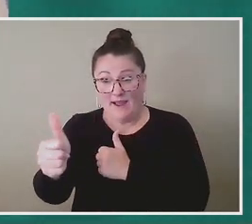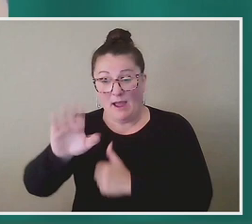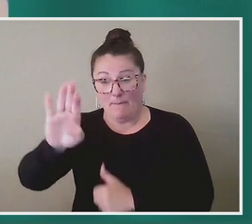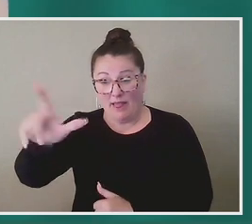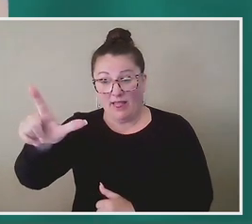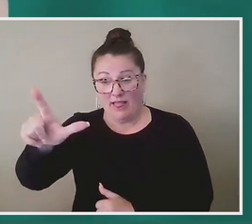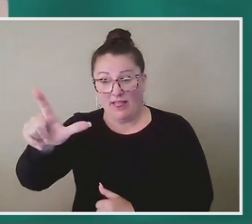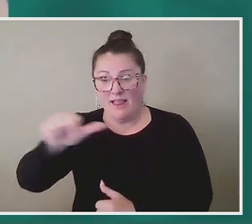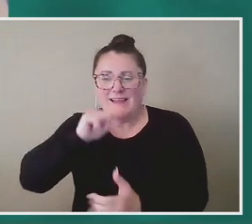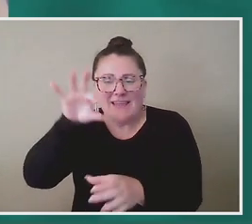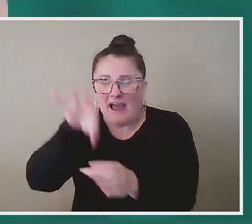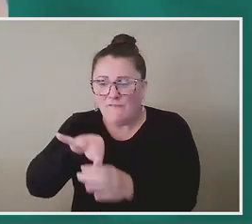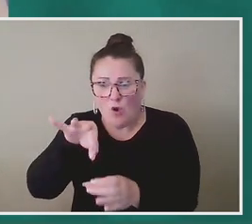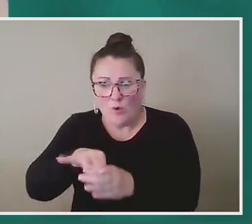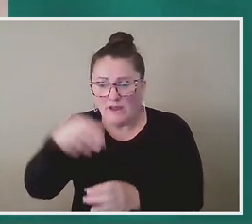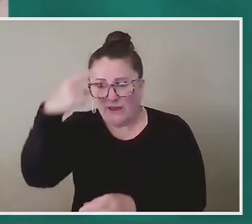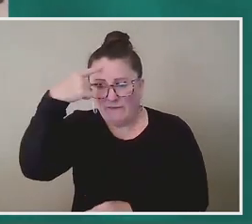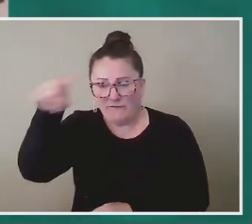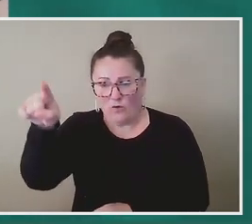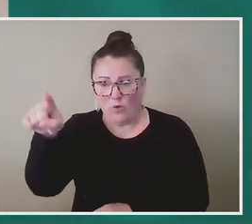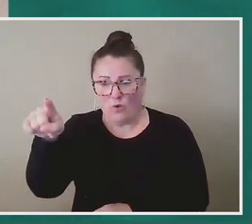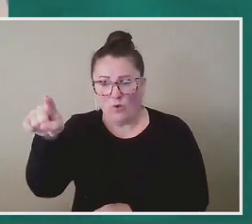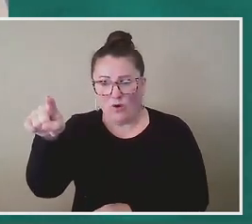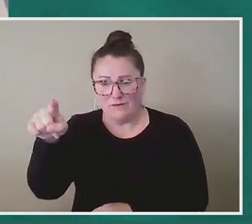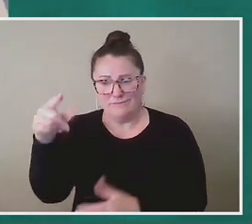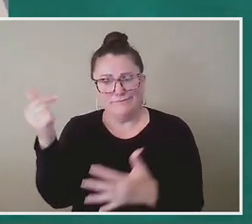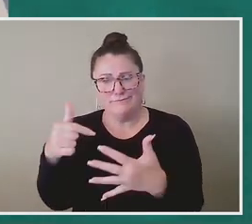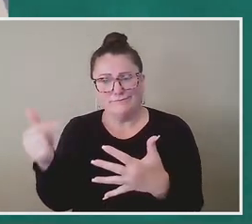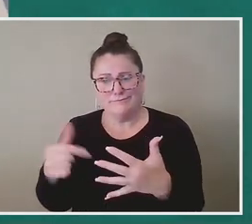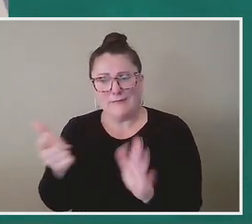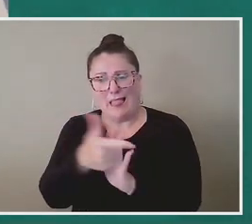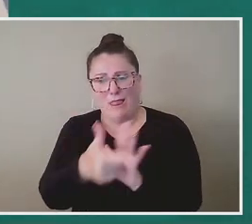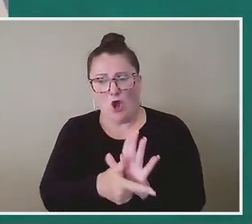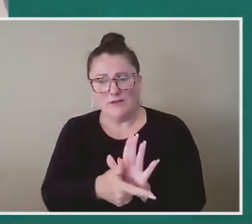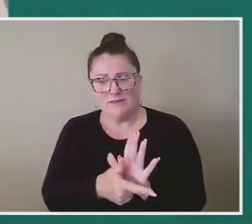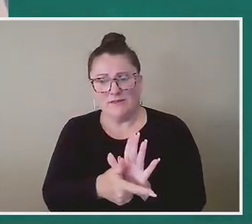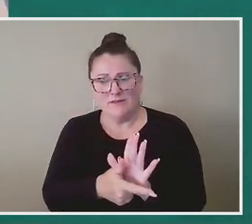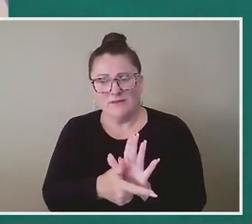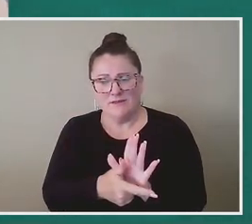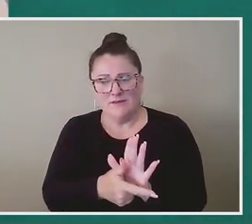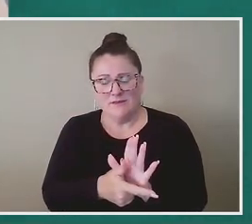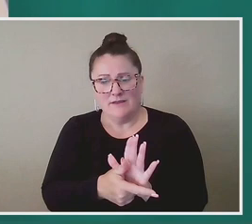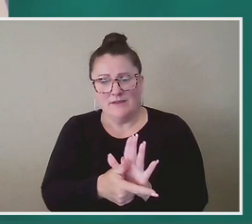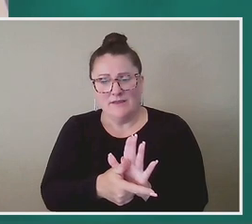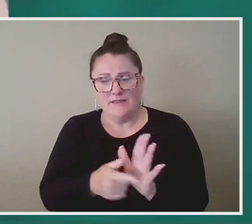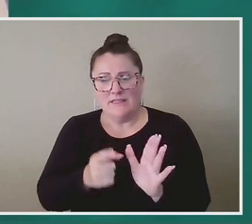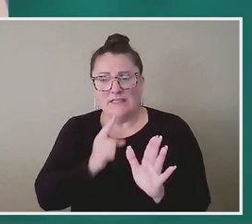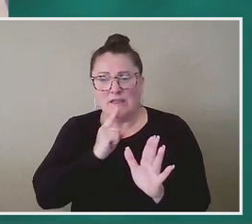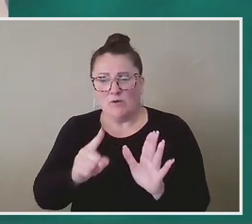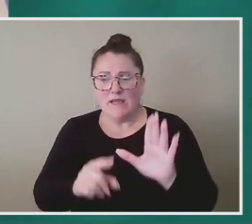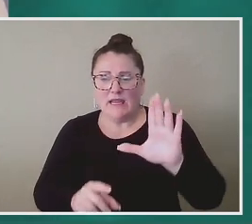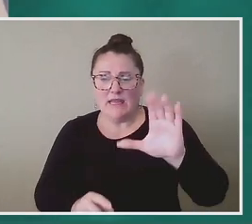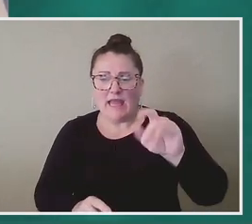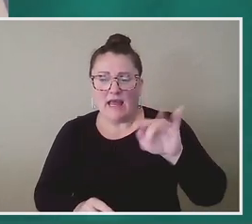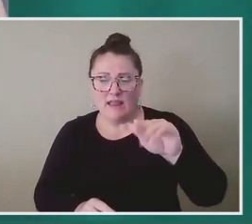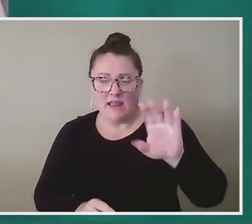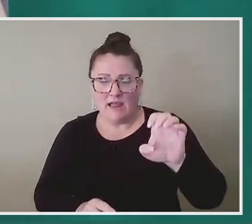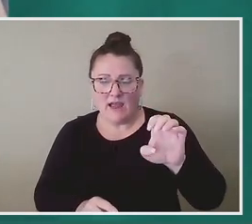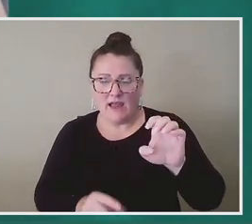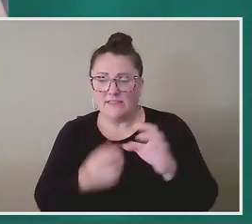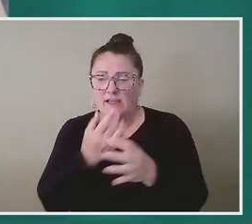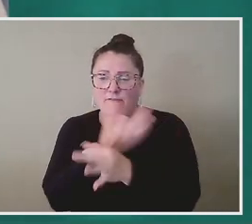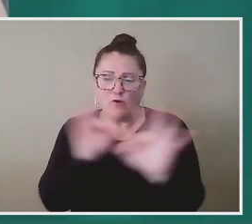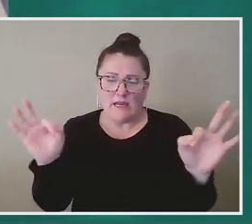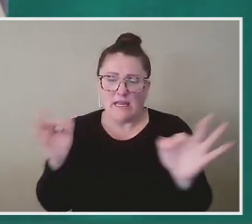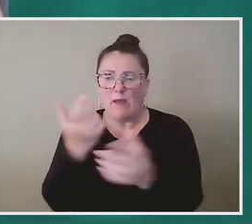voting for a number of, uh, laws that would actually catalyze freedom or liberation or justice.